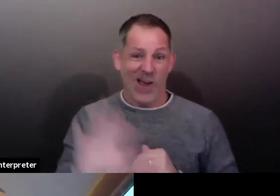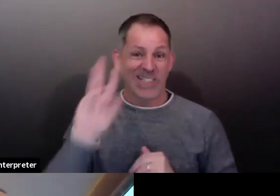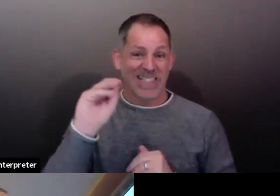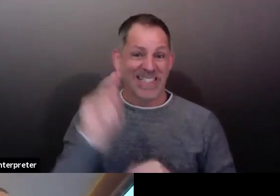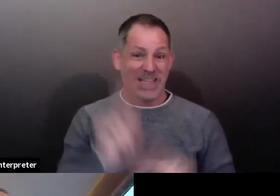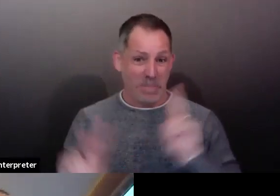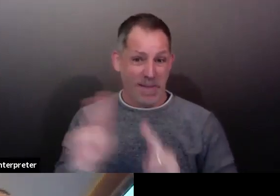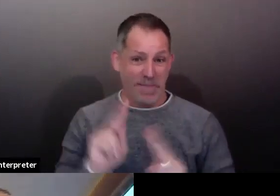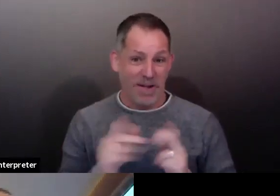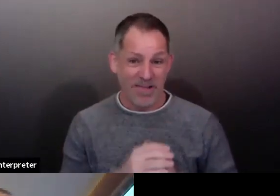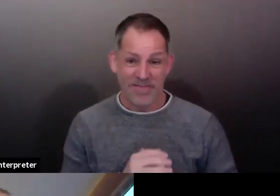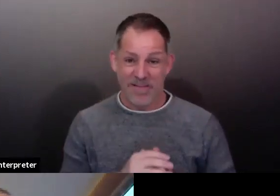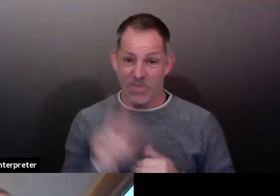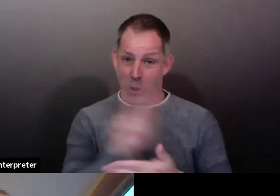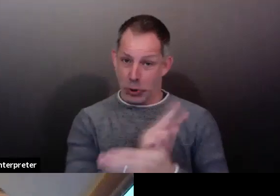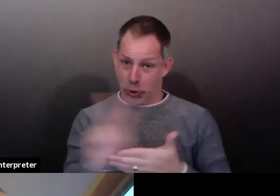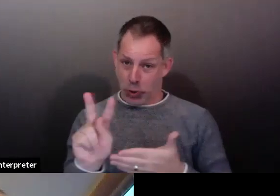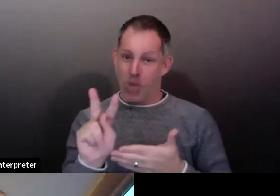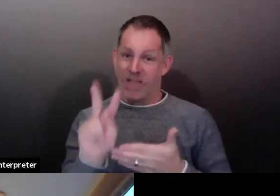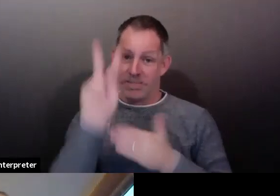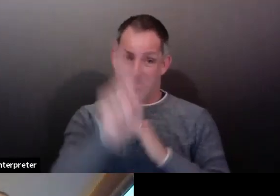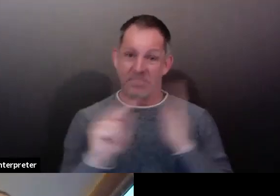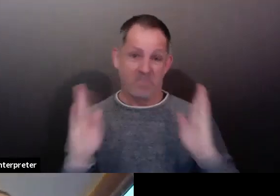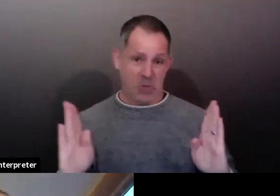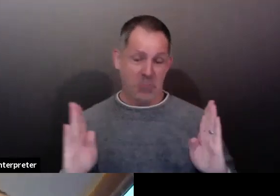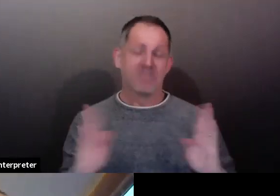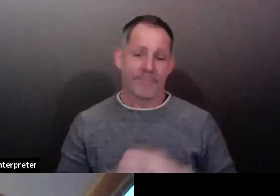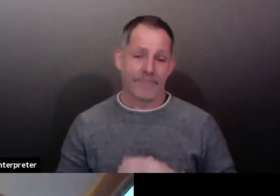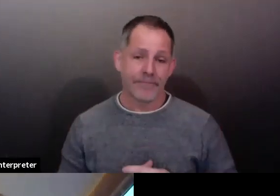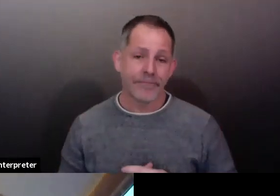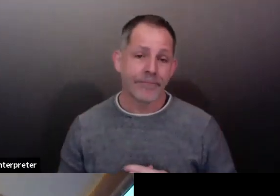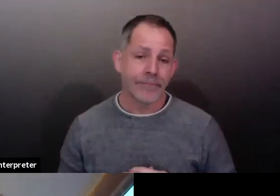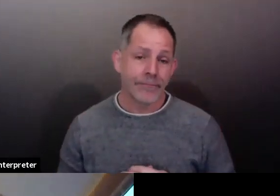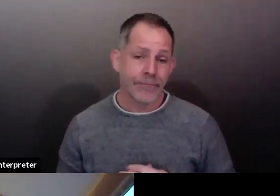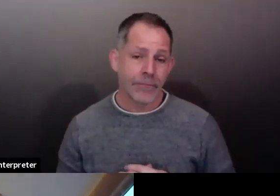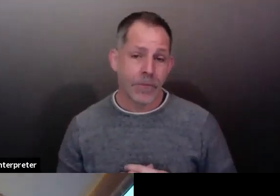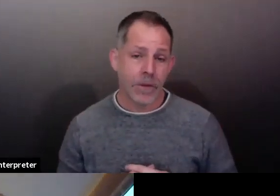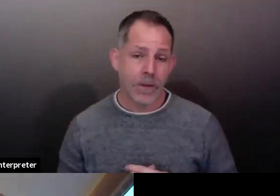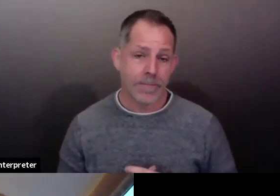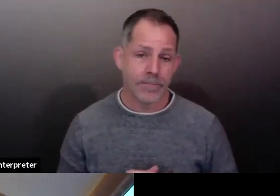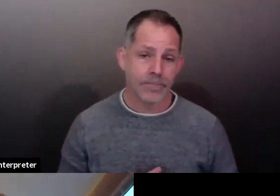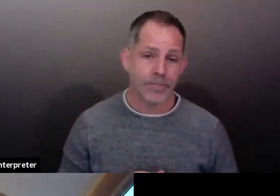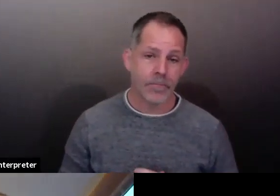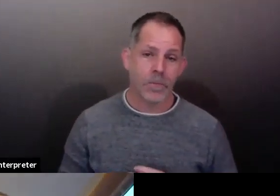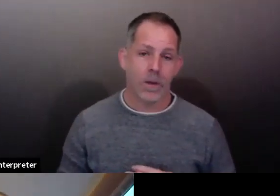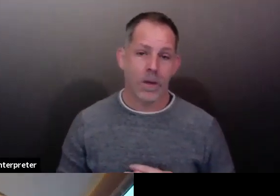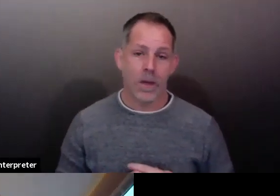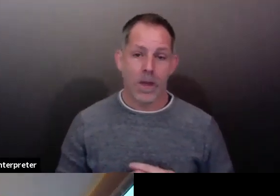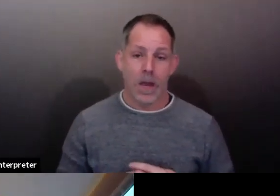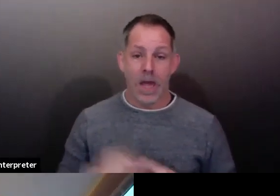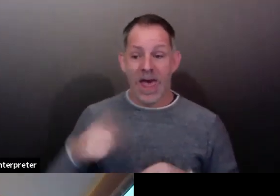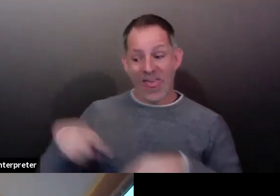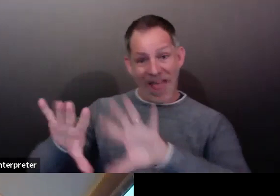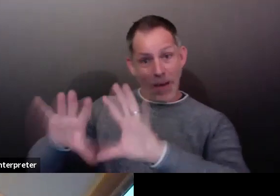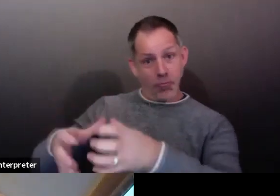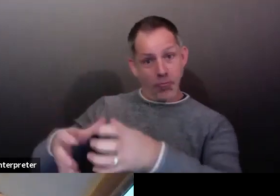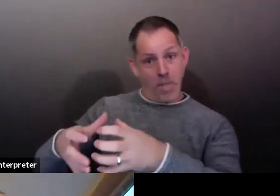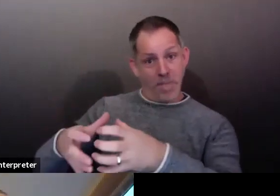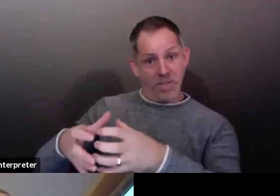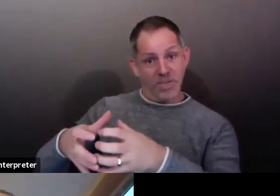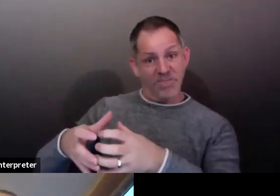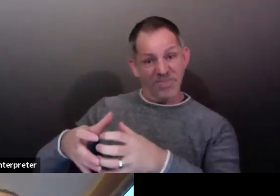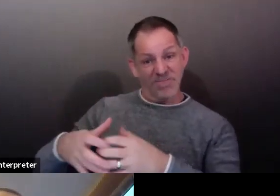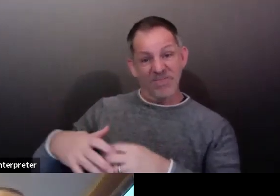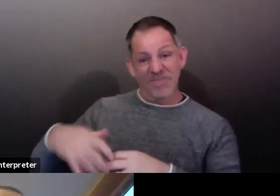So that's a group we're particularly concerned about due to their vulnerability to develop severe disease and hospitalization,